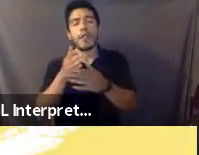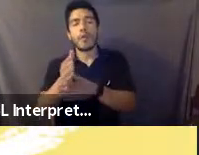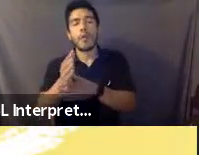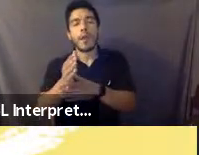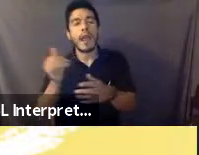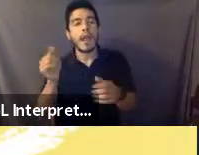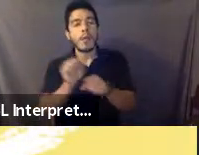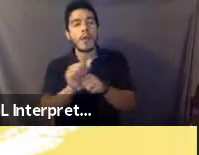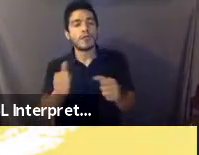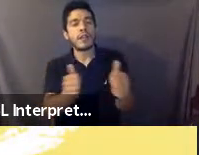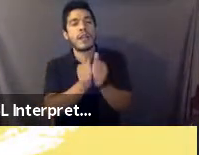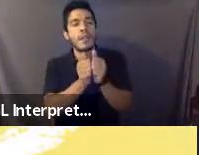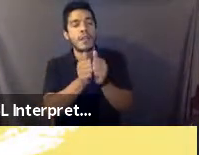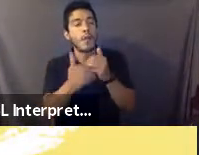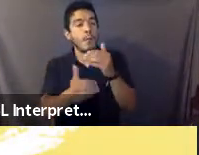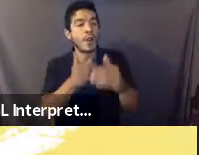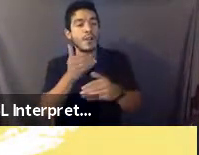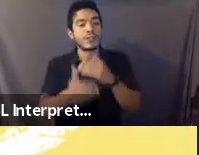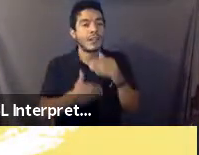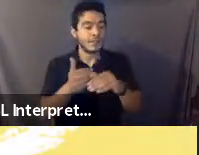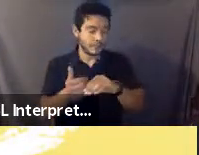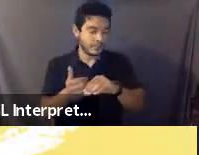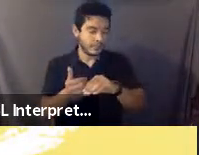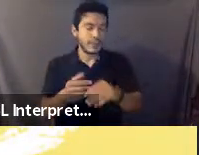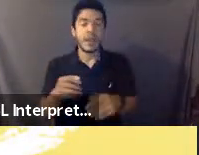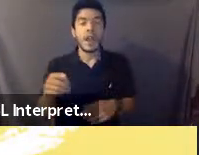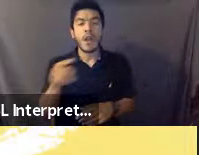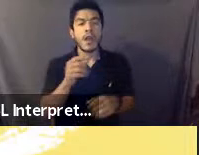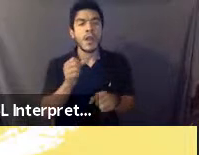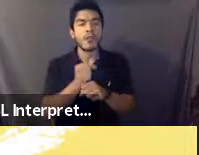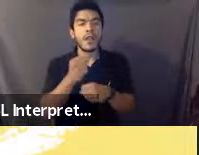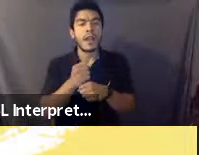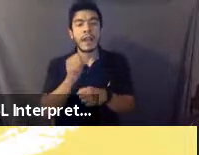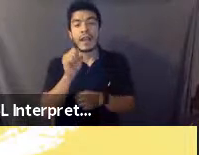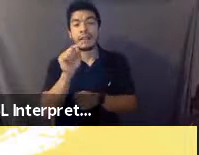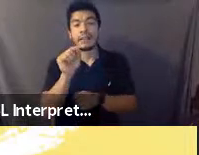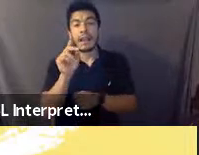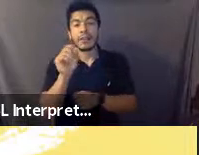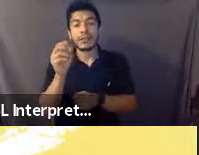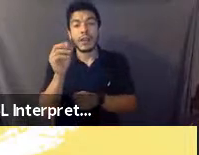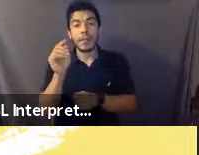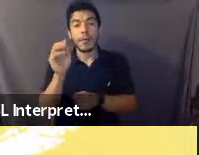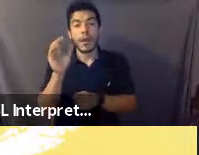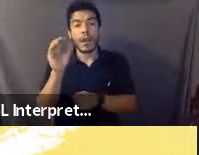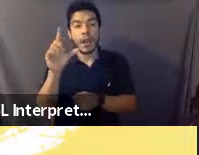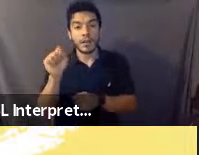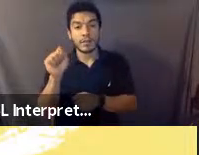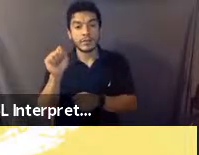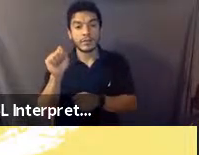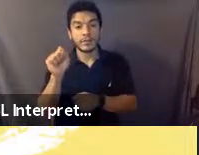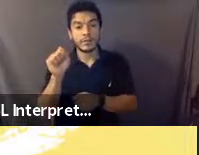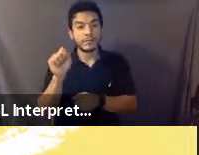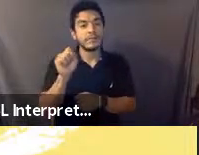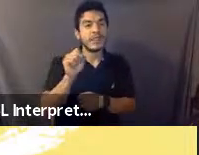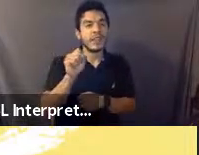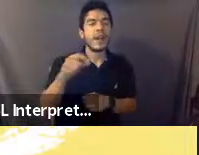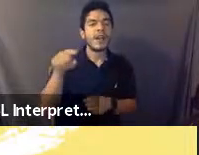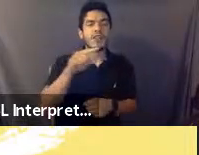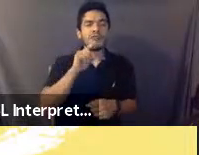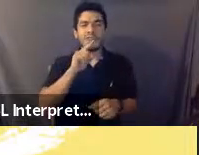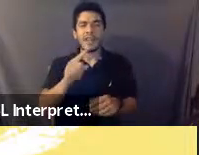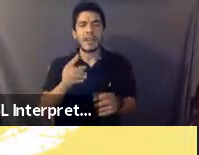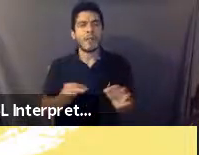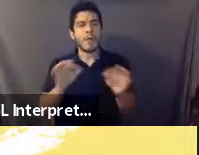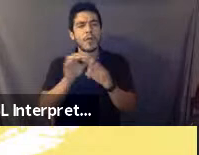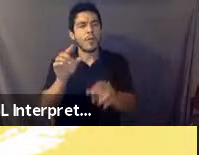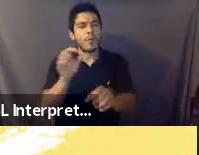The first step was to create standards and protocols for the use of intimacy coordinators. It was critical that we create a framework and system